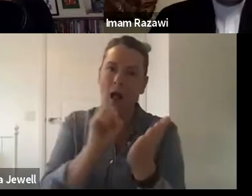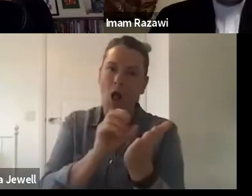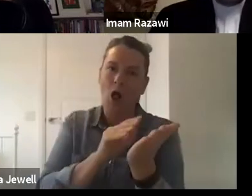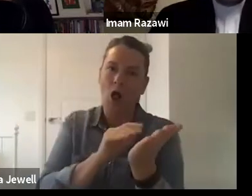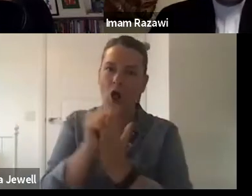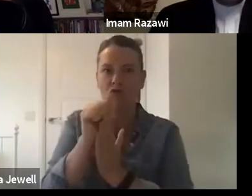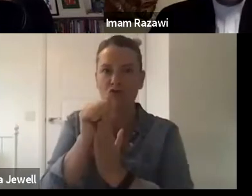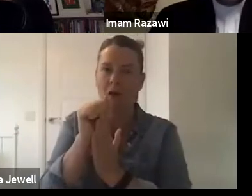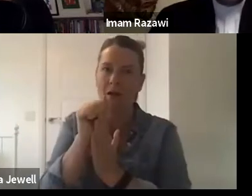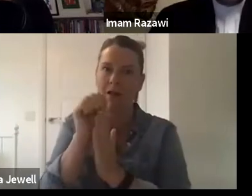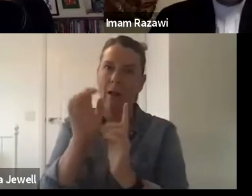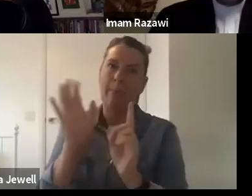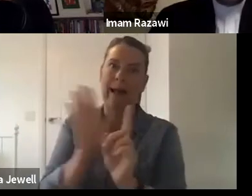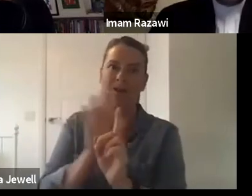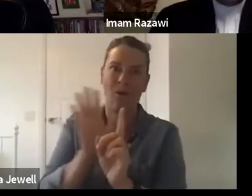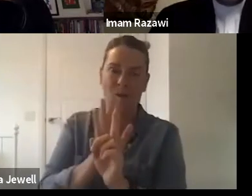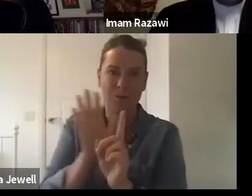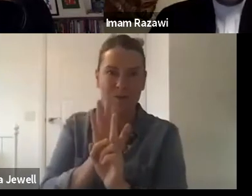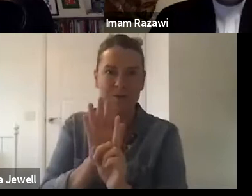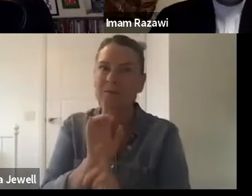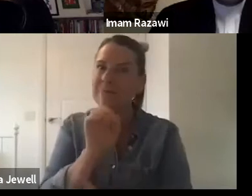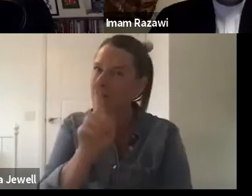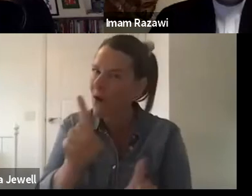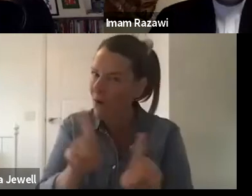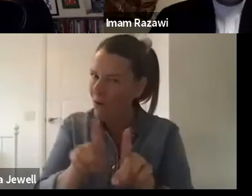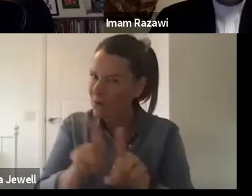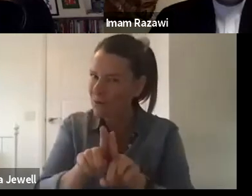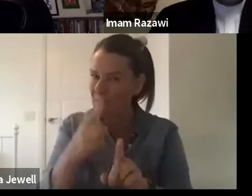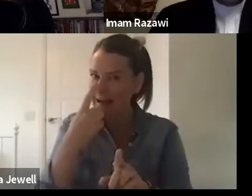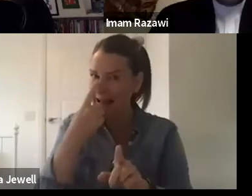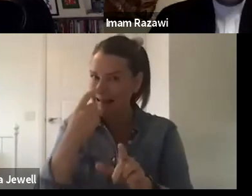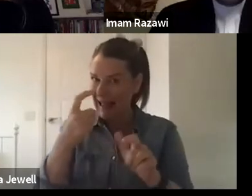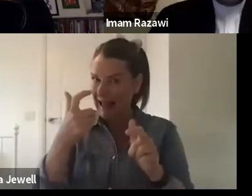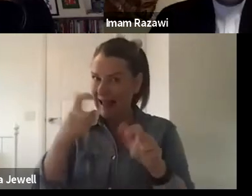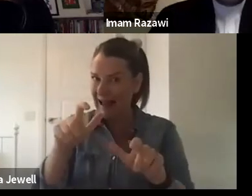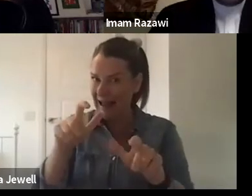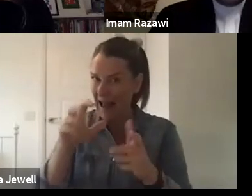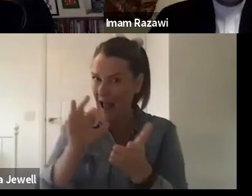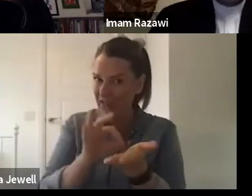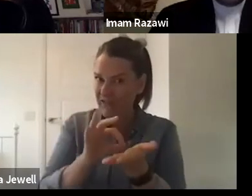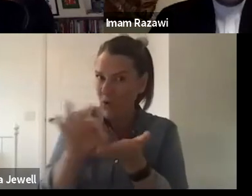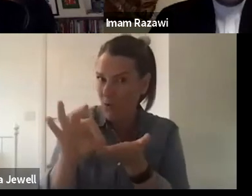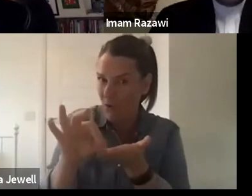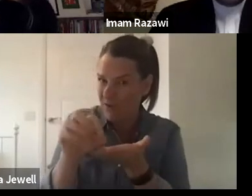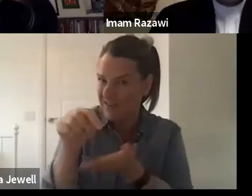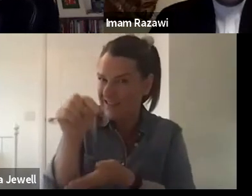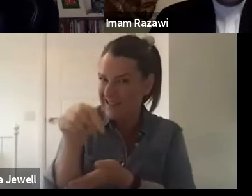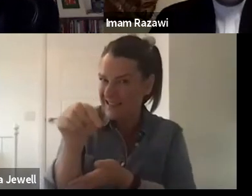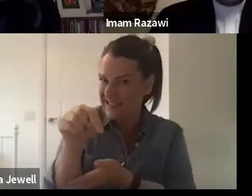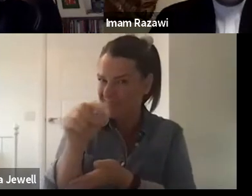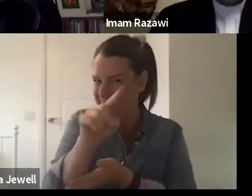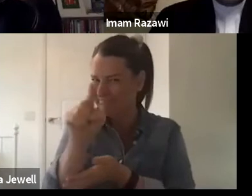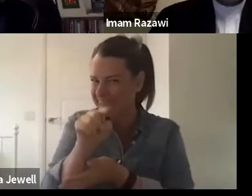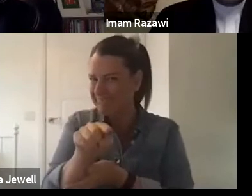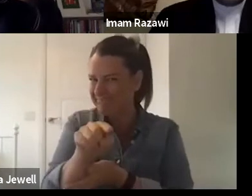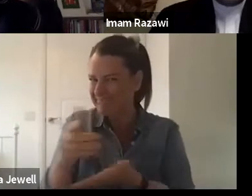of the affordability of the city to be that cultural backdrop. Uh, and the issue of